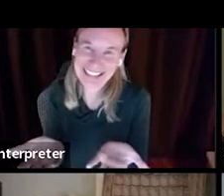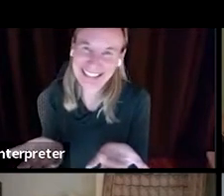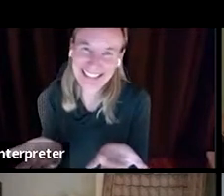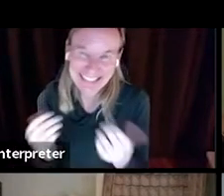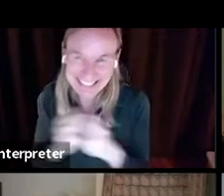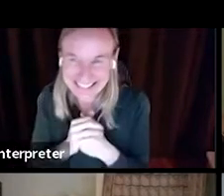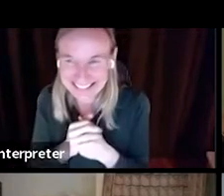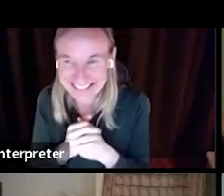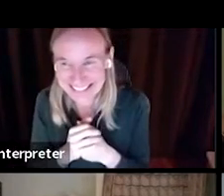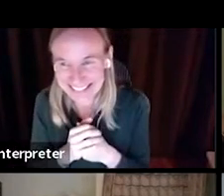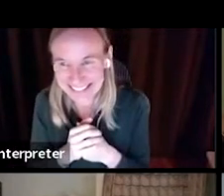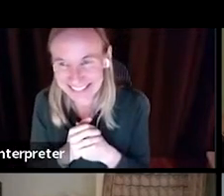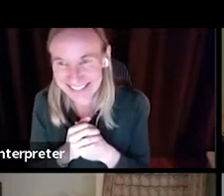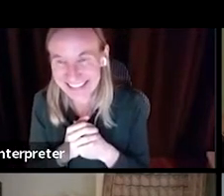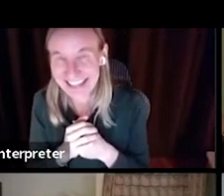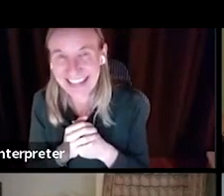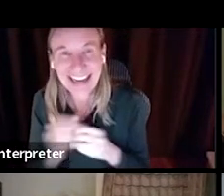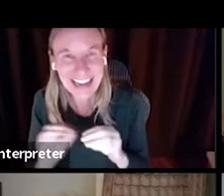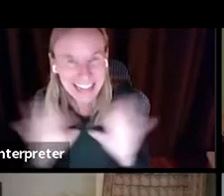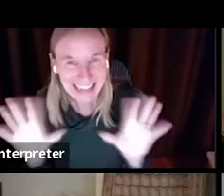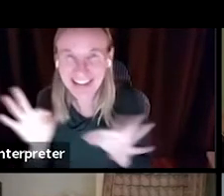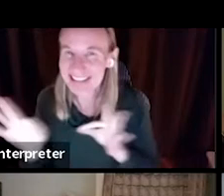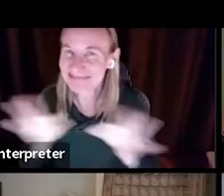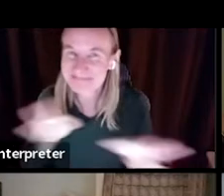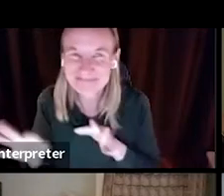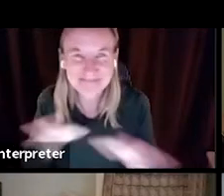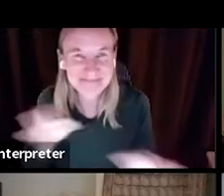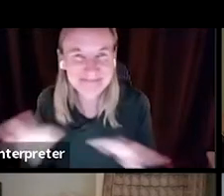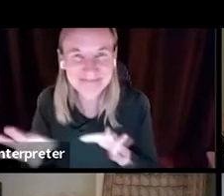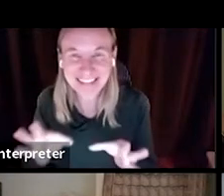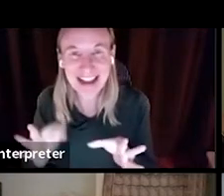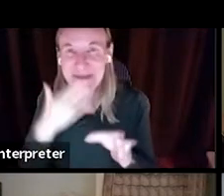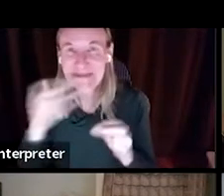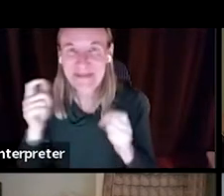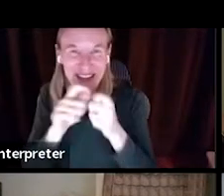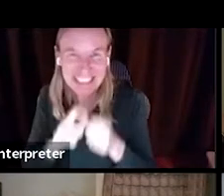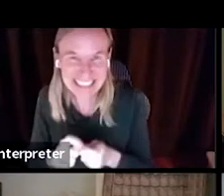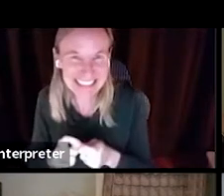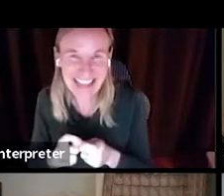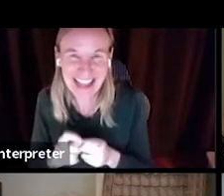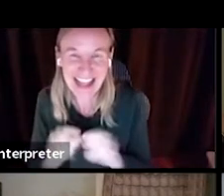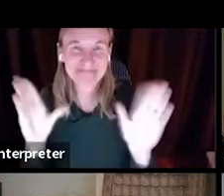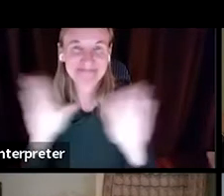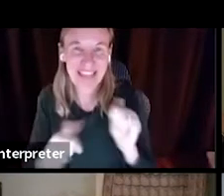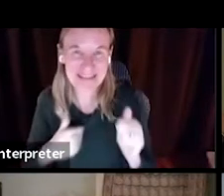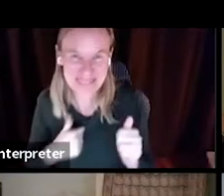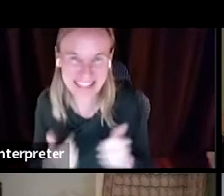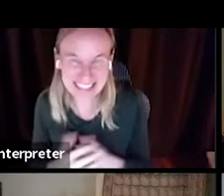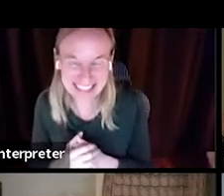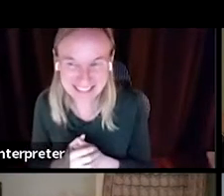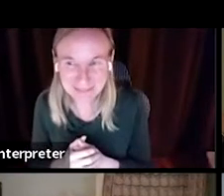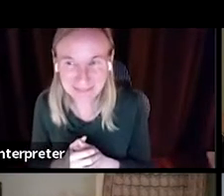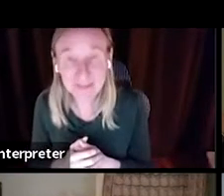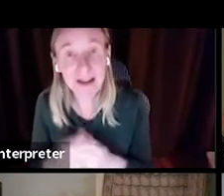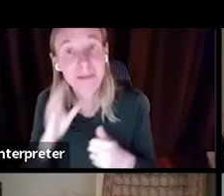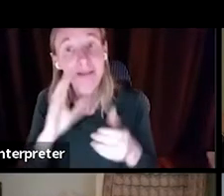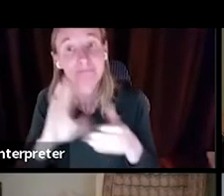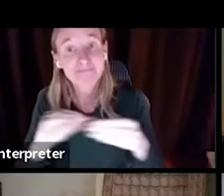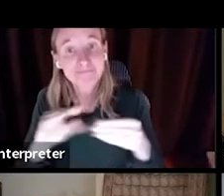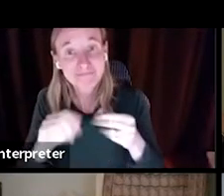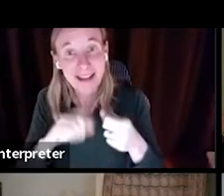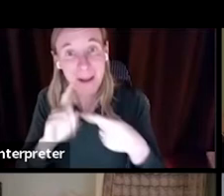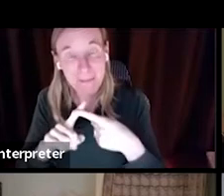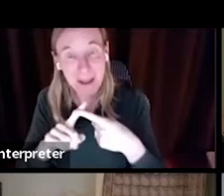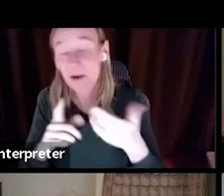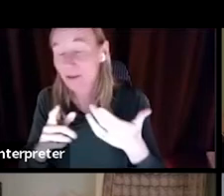to give that testimony in much greater detail. But what I was going to say in short was